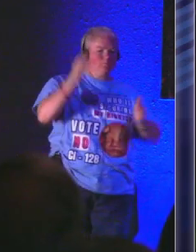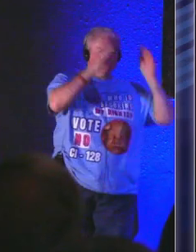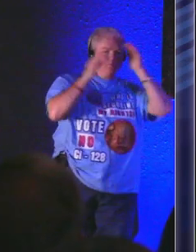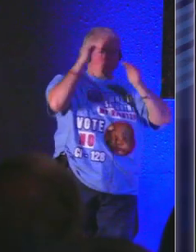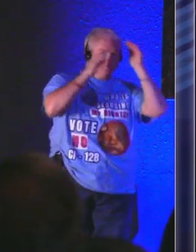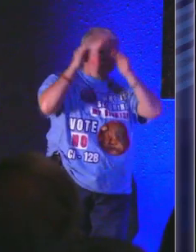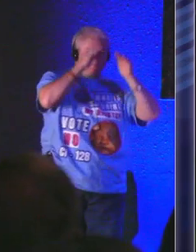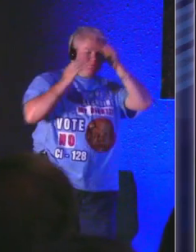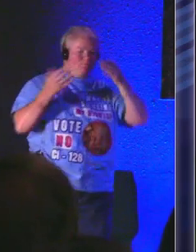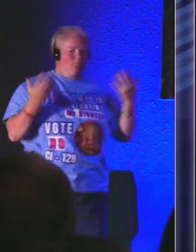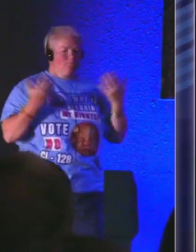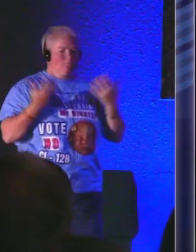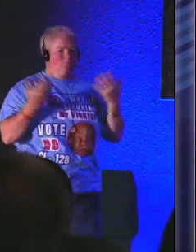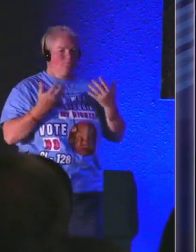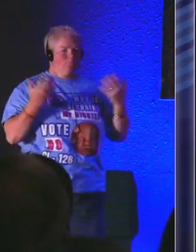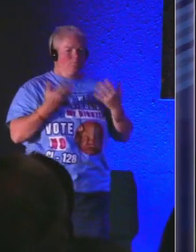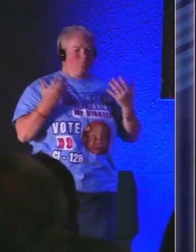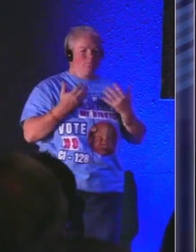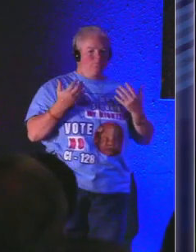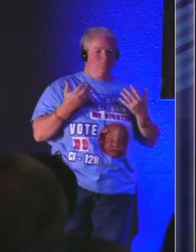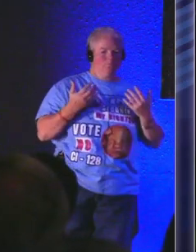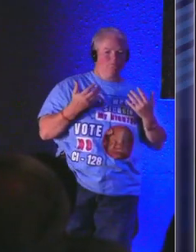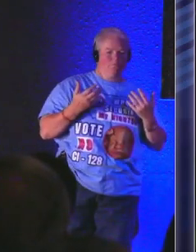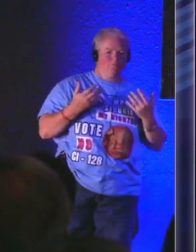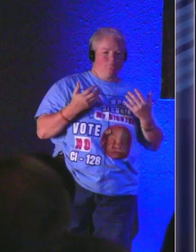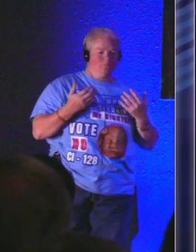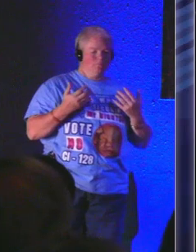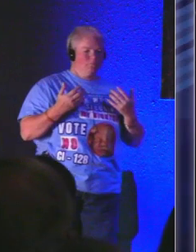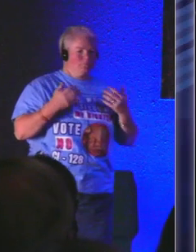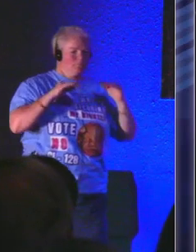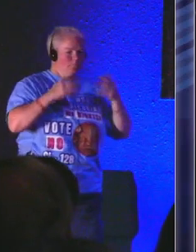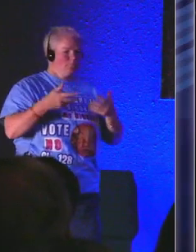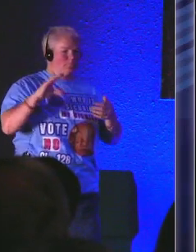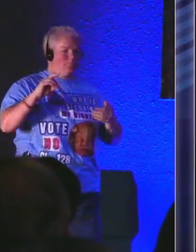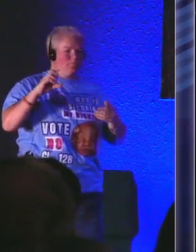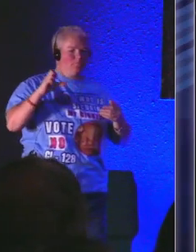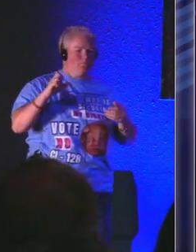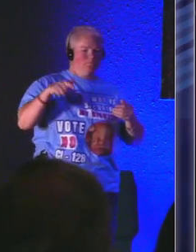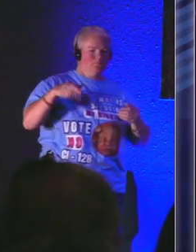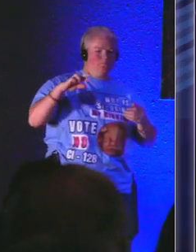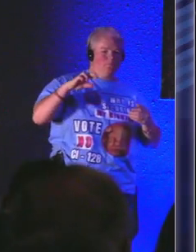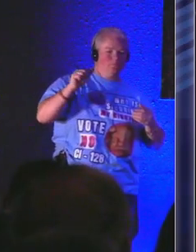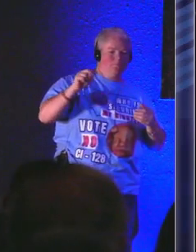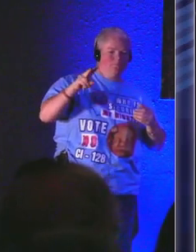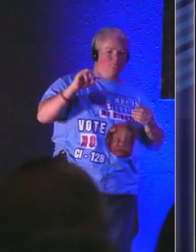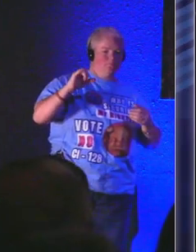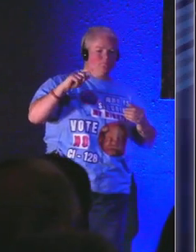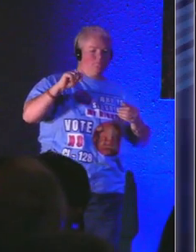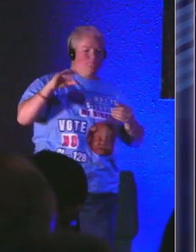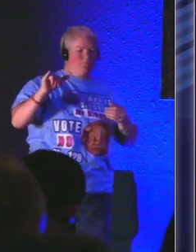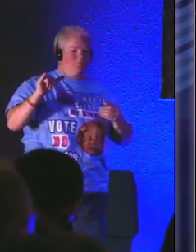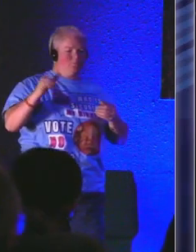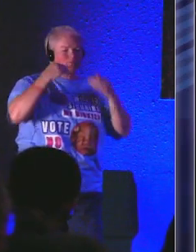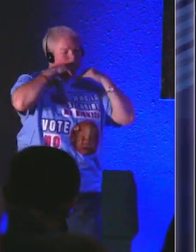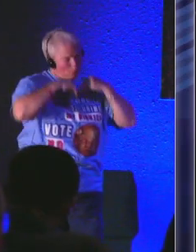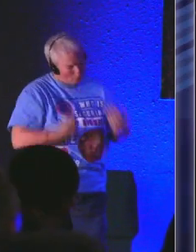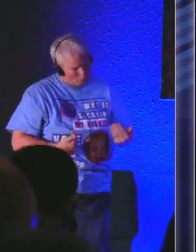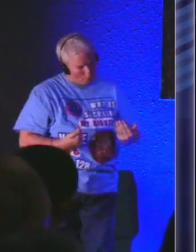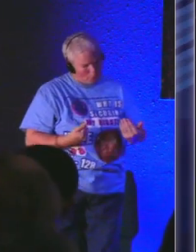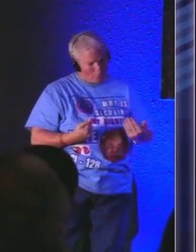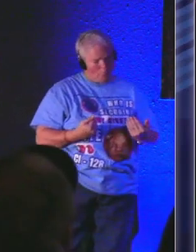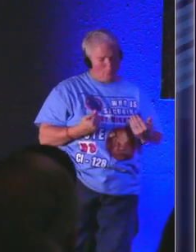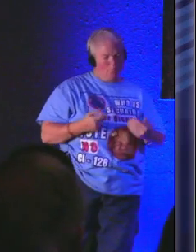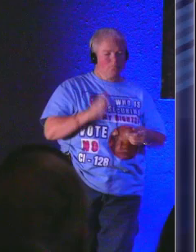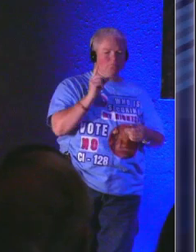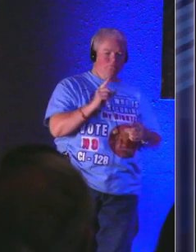weariness and fearfulness our depravity and our depression Lord God you are only one step